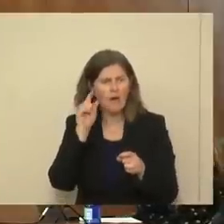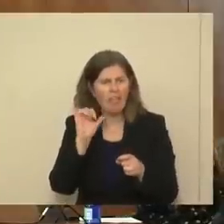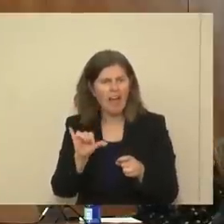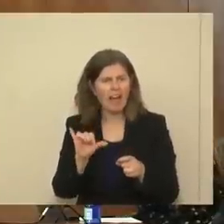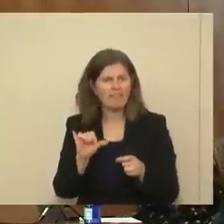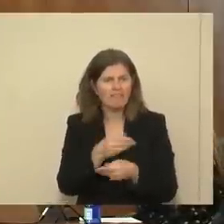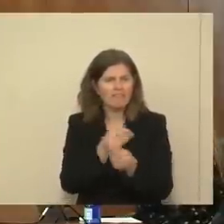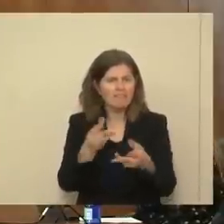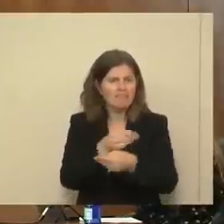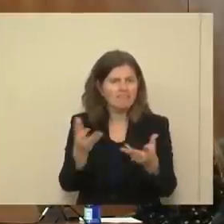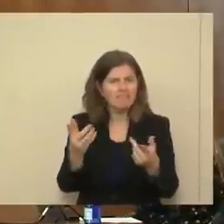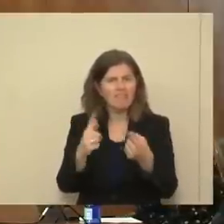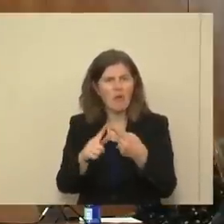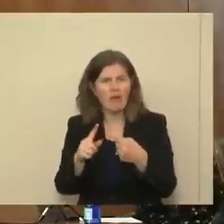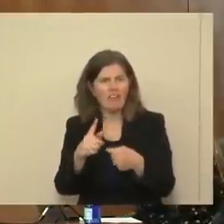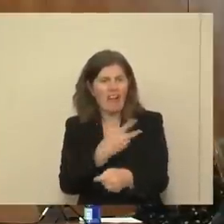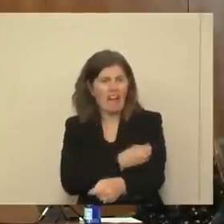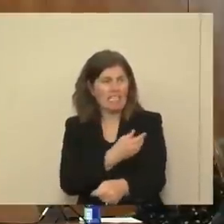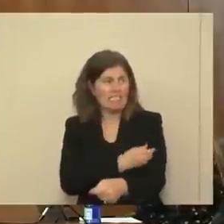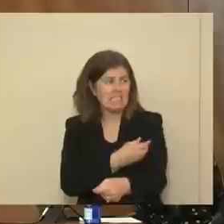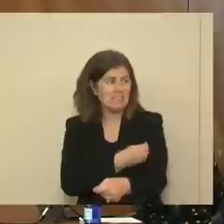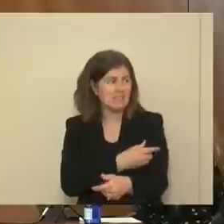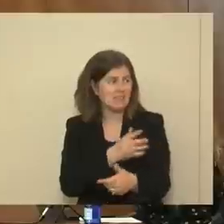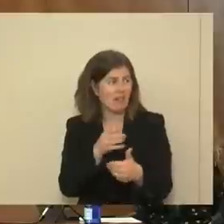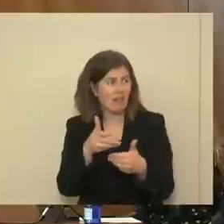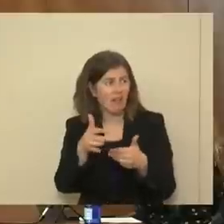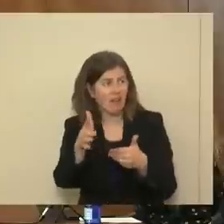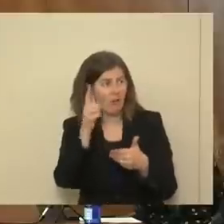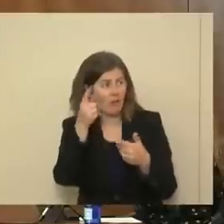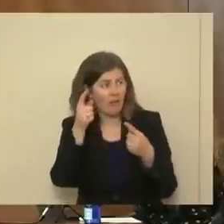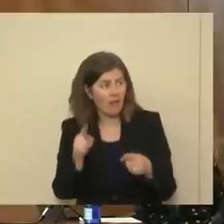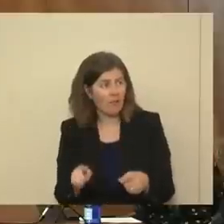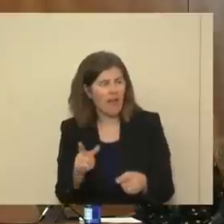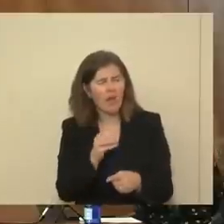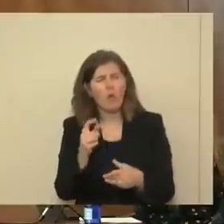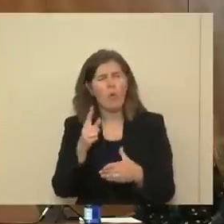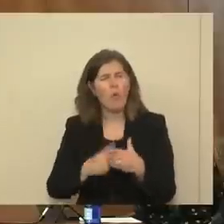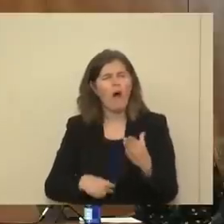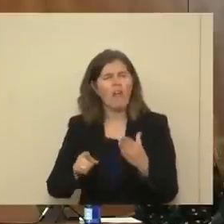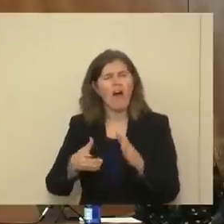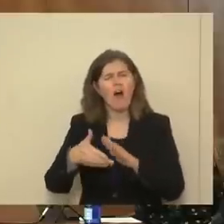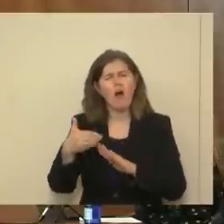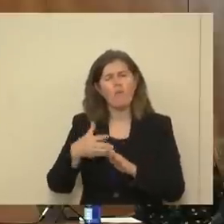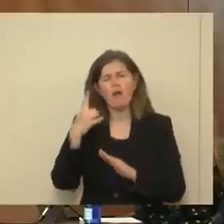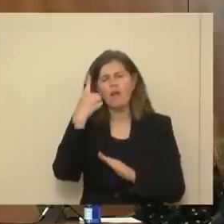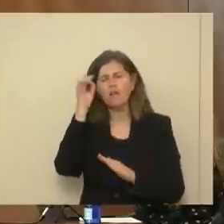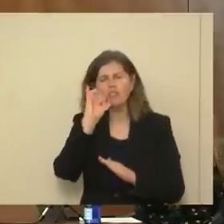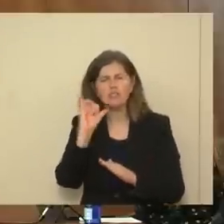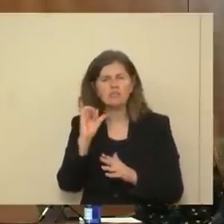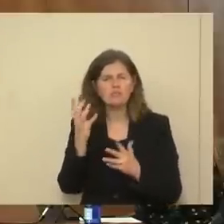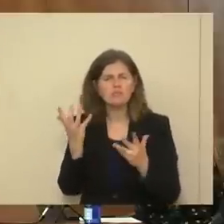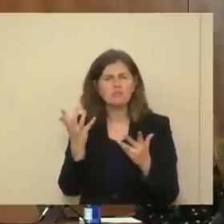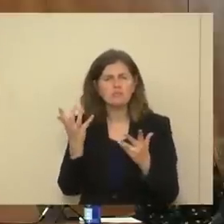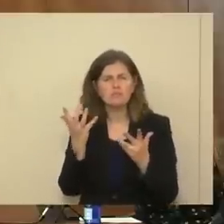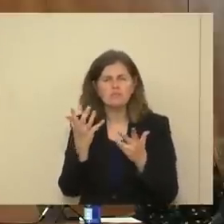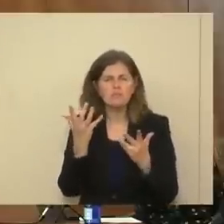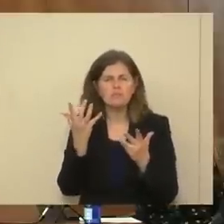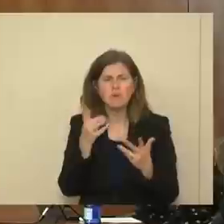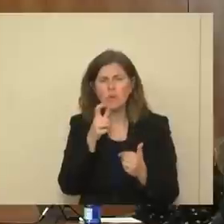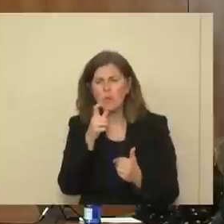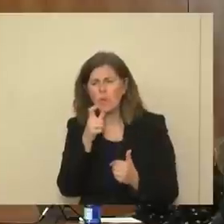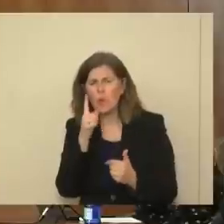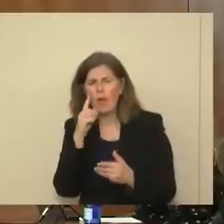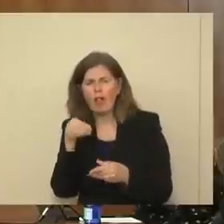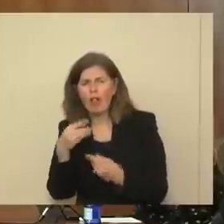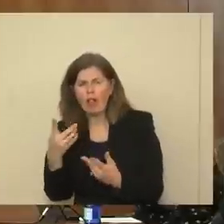vaccine, an eventual vaccine, and what those operations and logistics will be, who